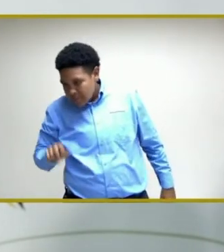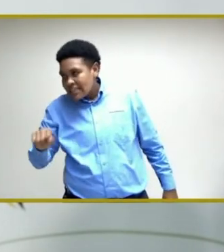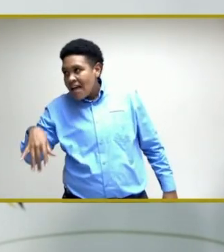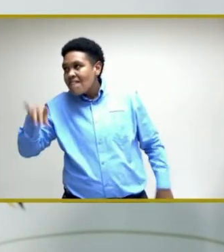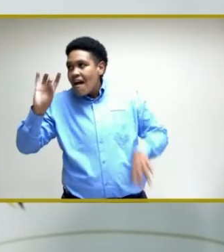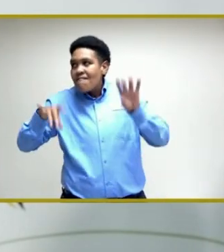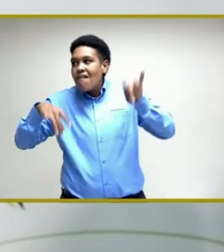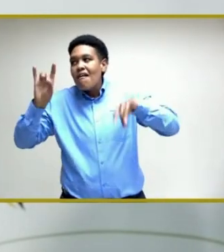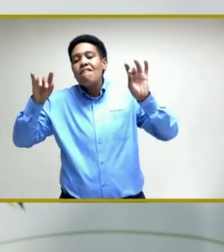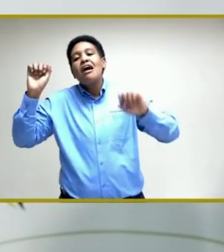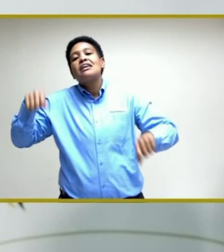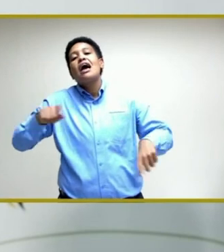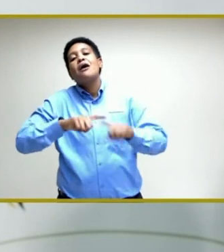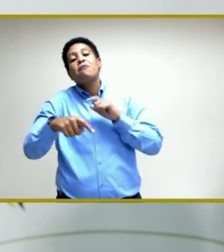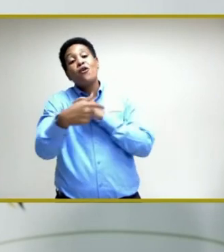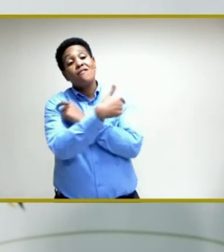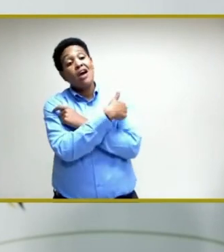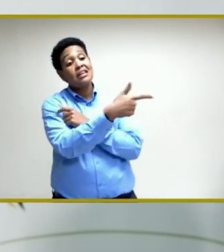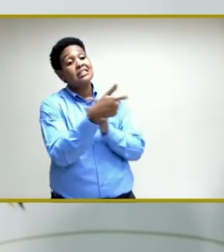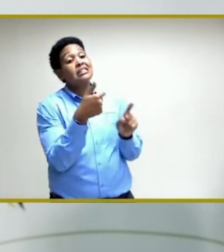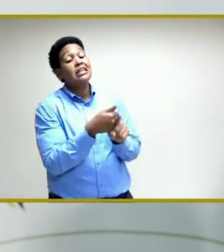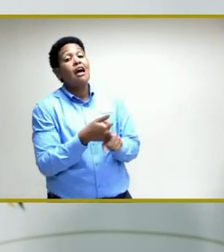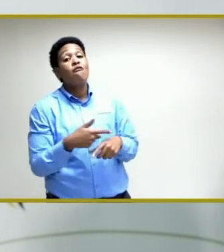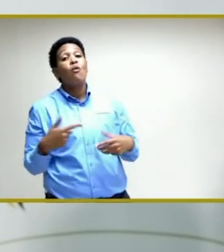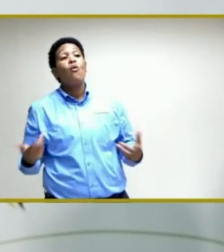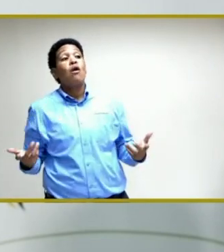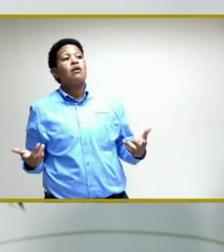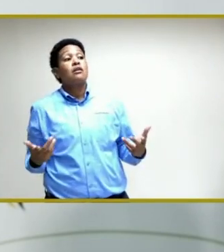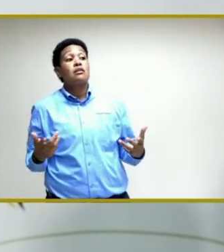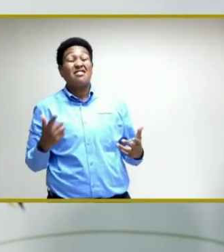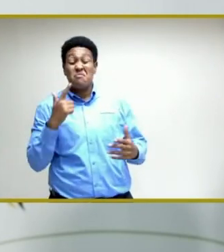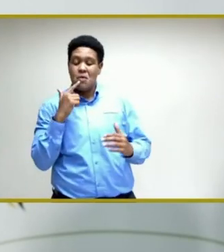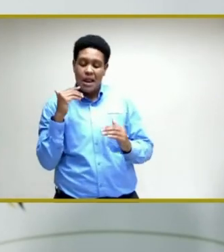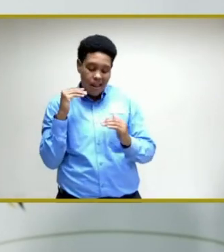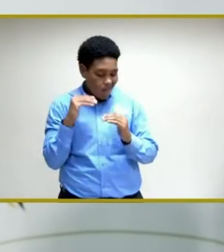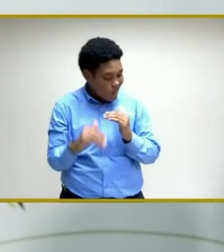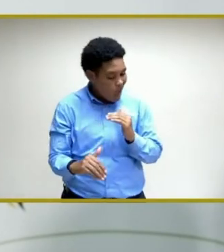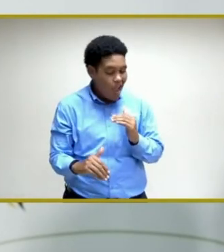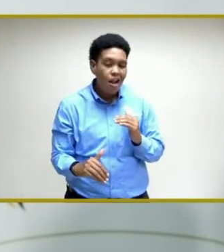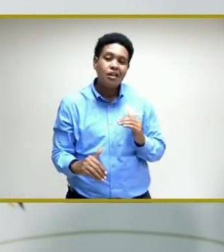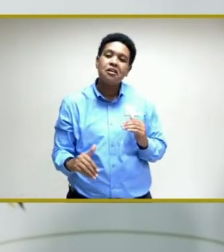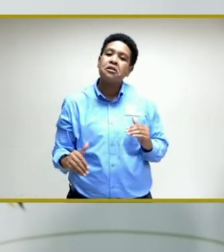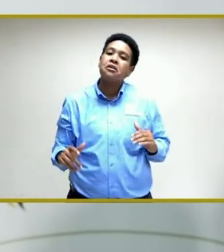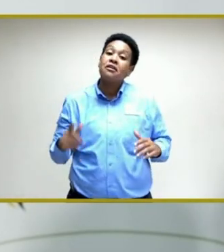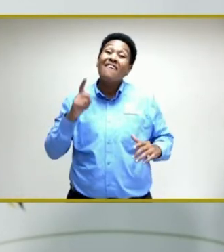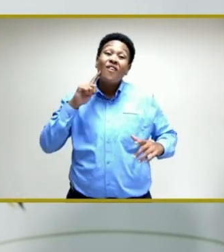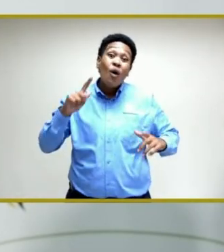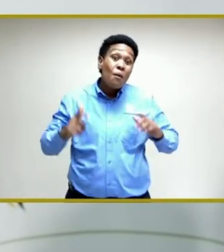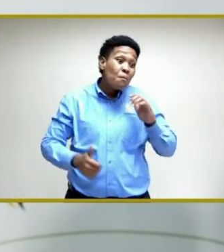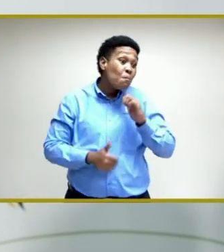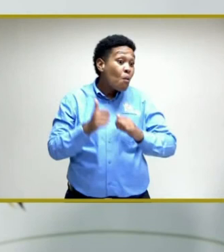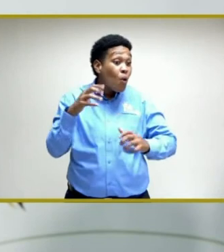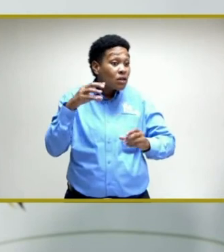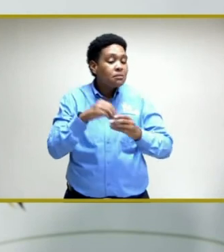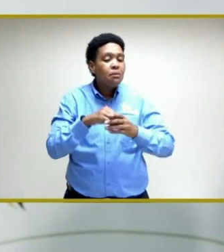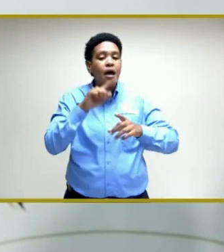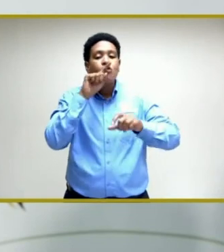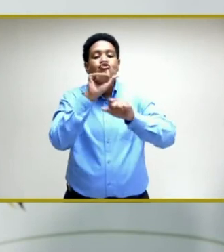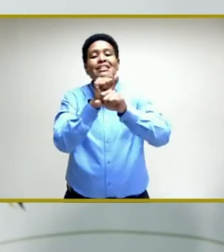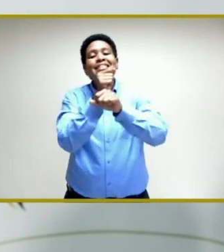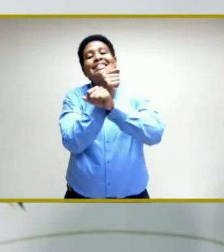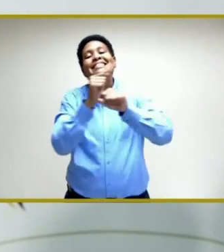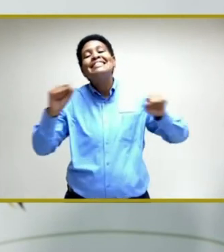others. But the vaccines are fairly, pretty much, for the large part, safe,